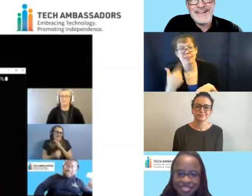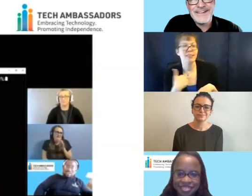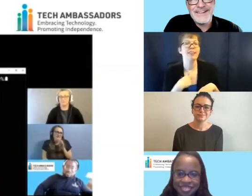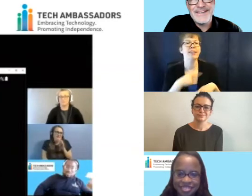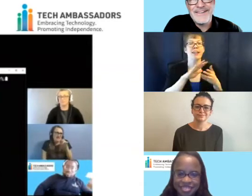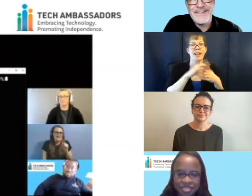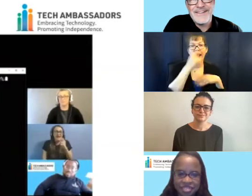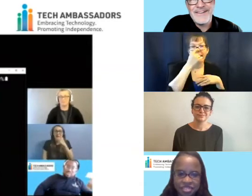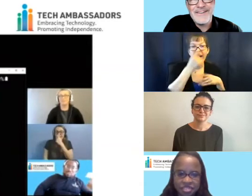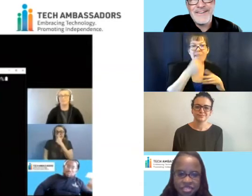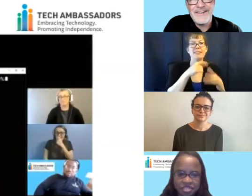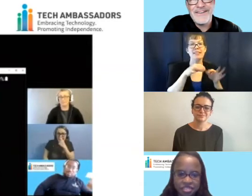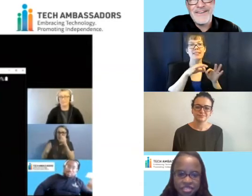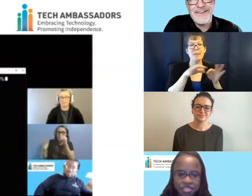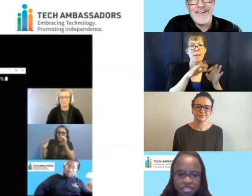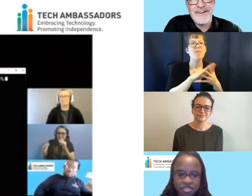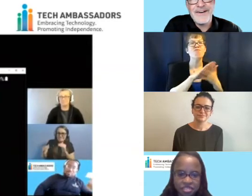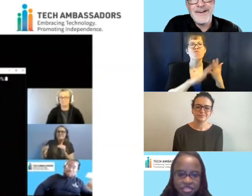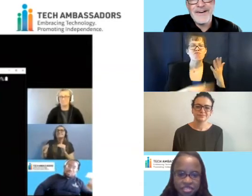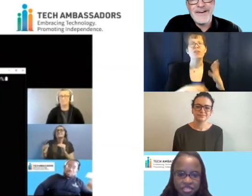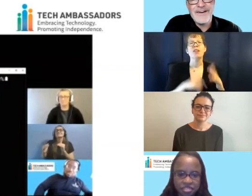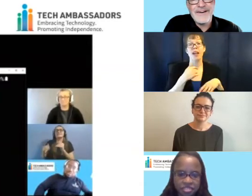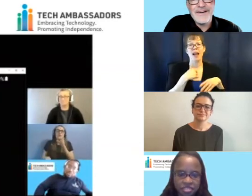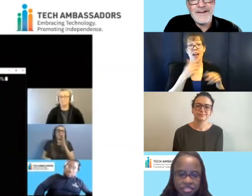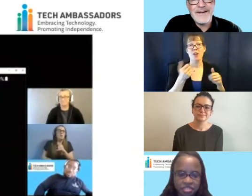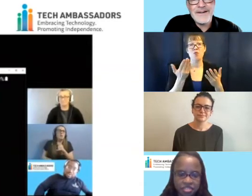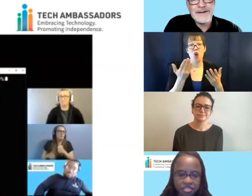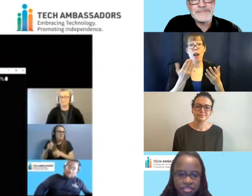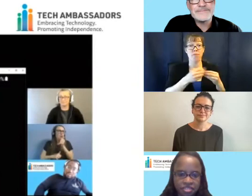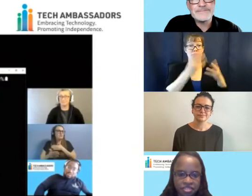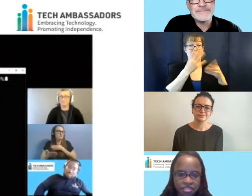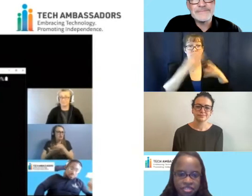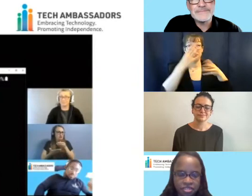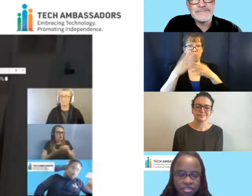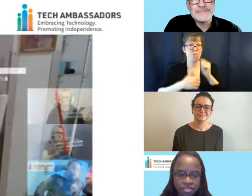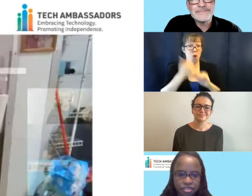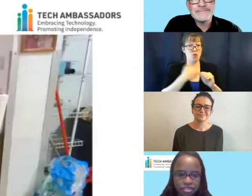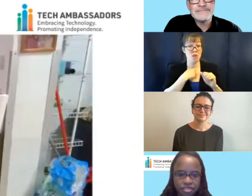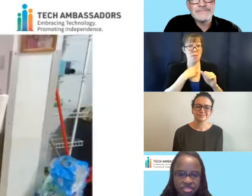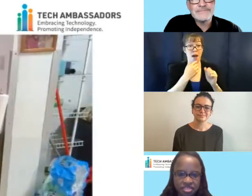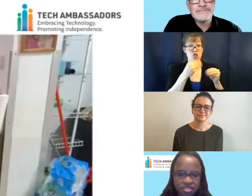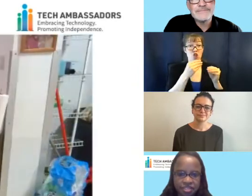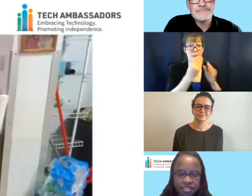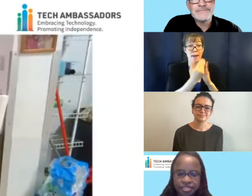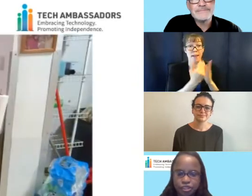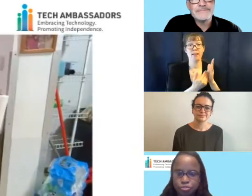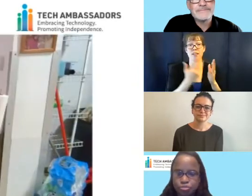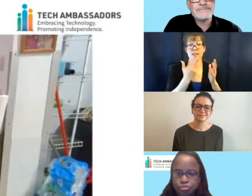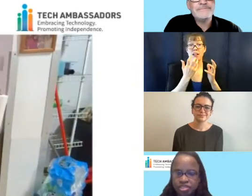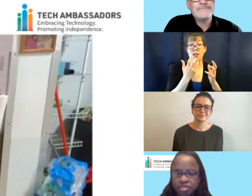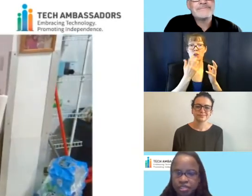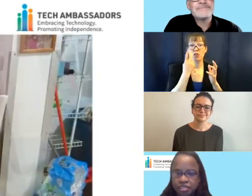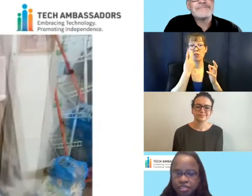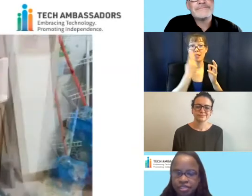Yeah. So it brought up most of my shopping list. And I have a button here to see more. Open the transit